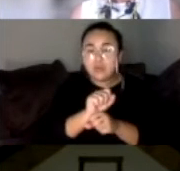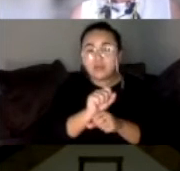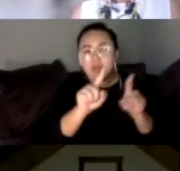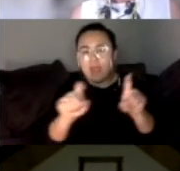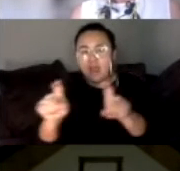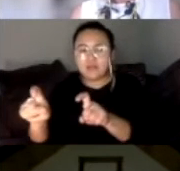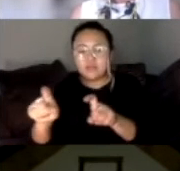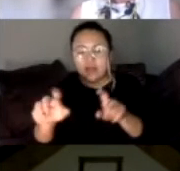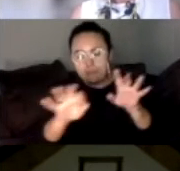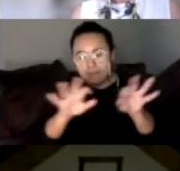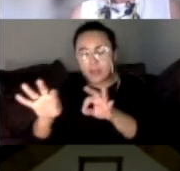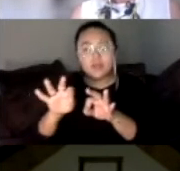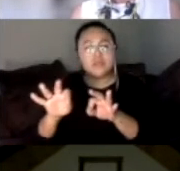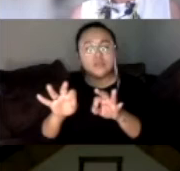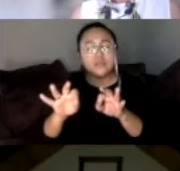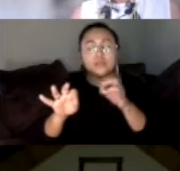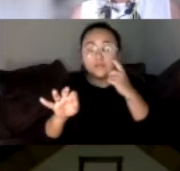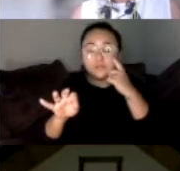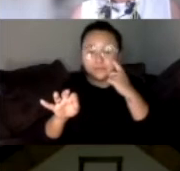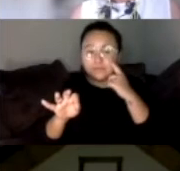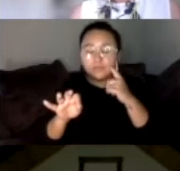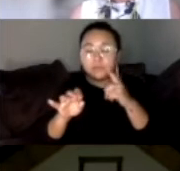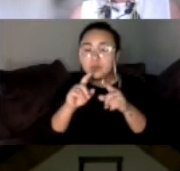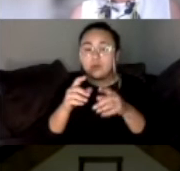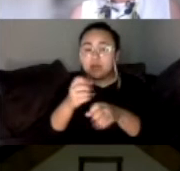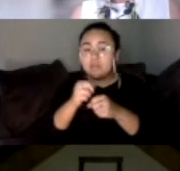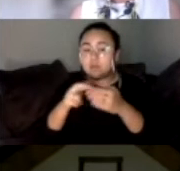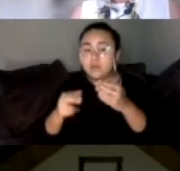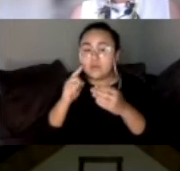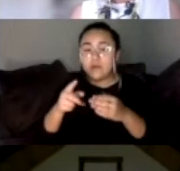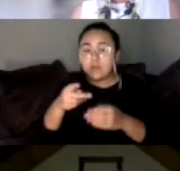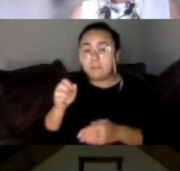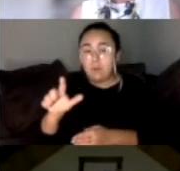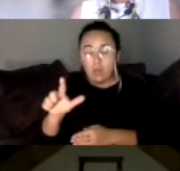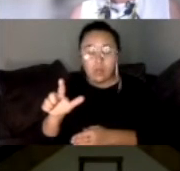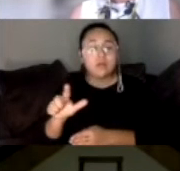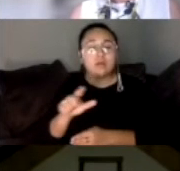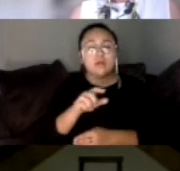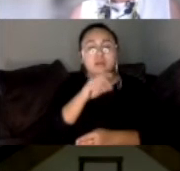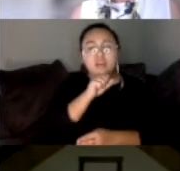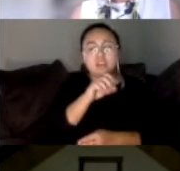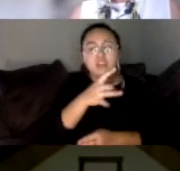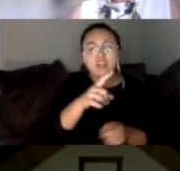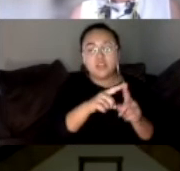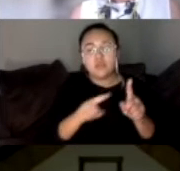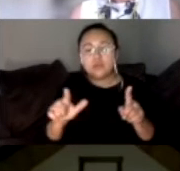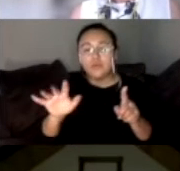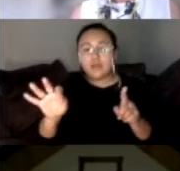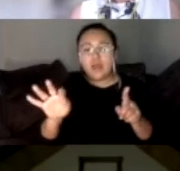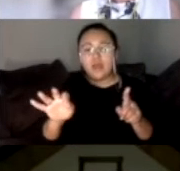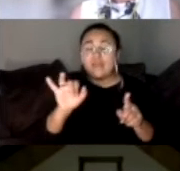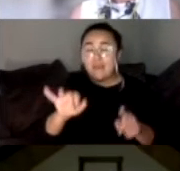to fill our poll. Here, you can see that 18 to 29-year-olds are about 4.2